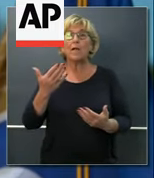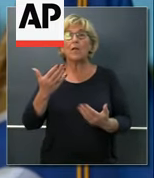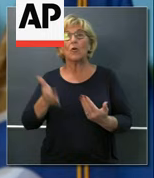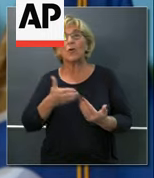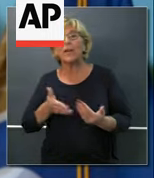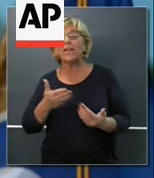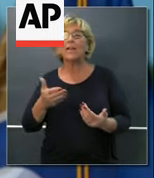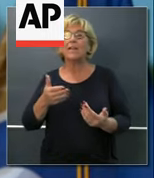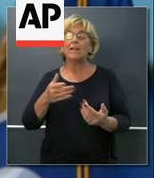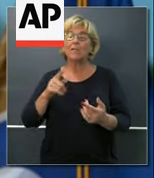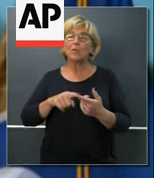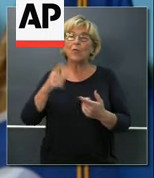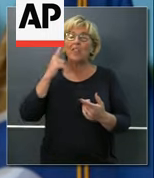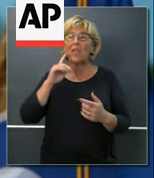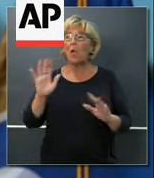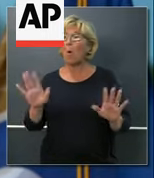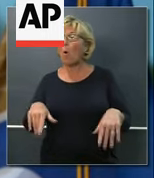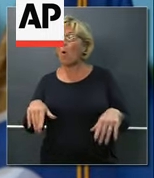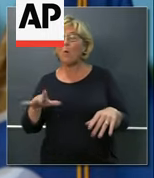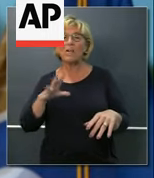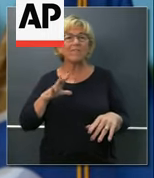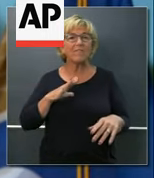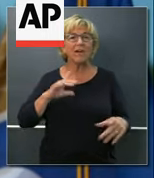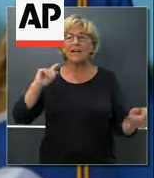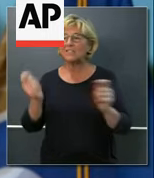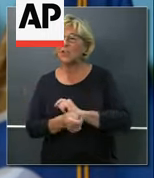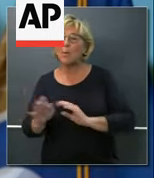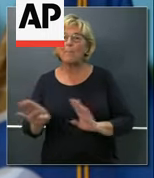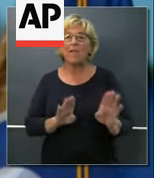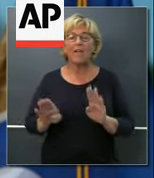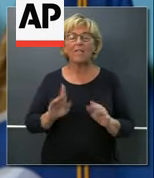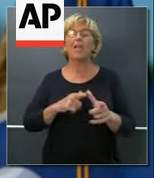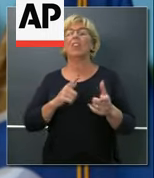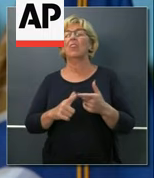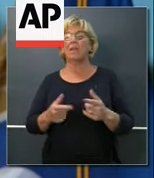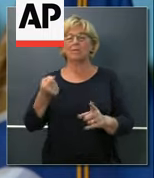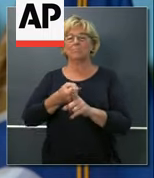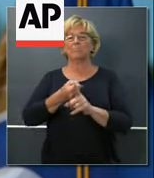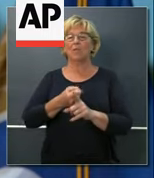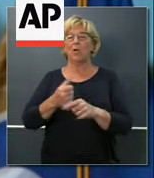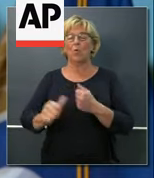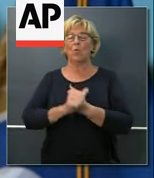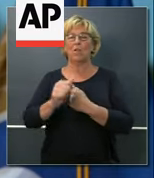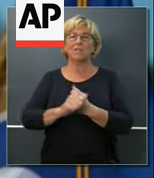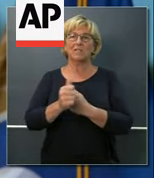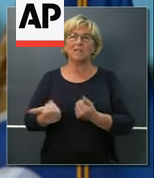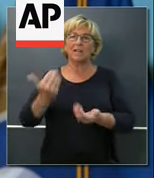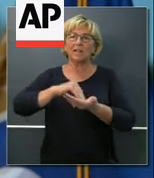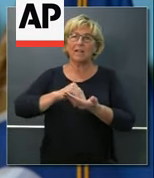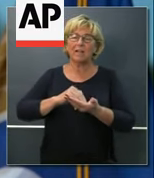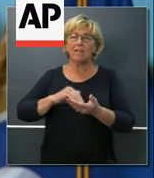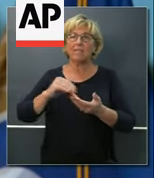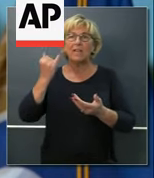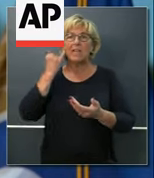quiet sense of confidence, change our behavior, put ourselves at risk, and put this broader agenda of